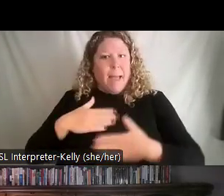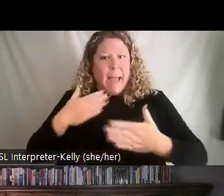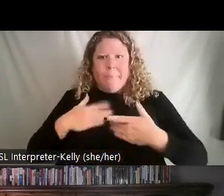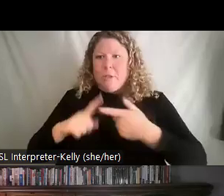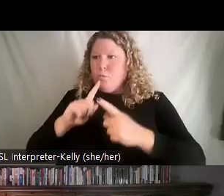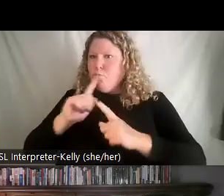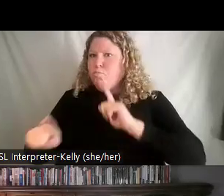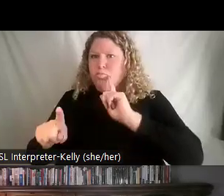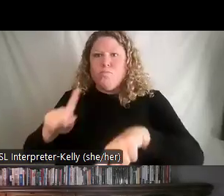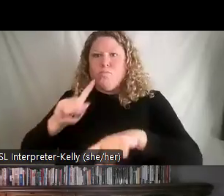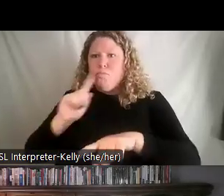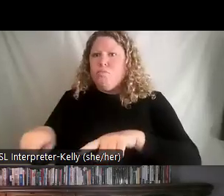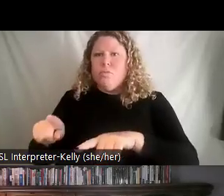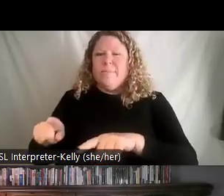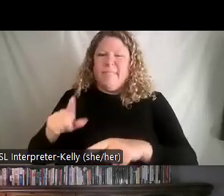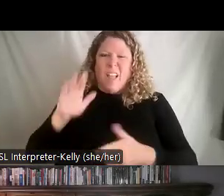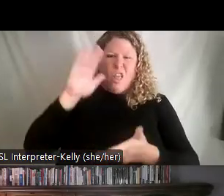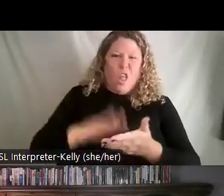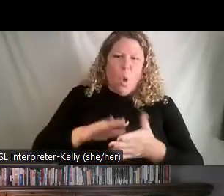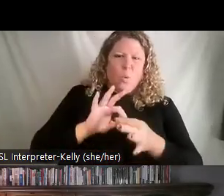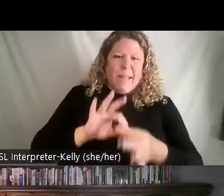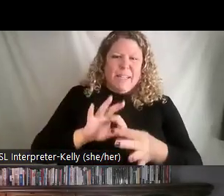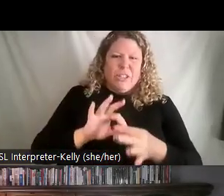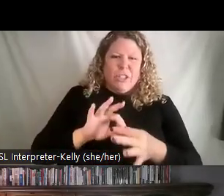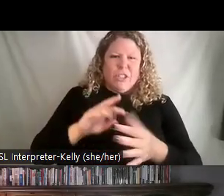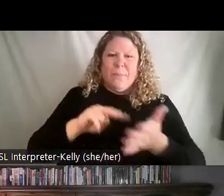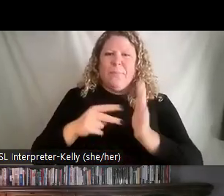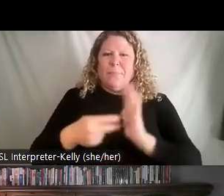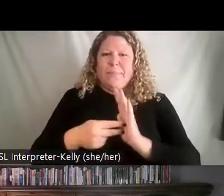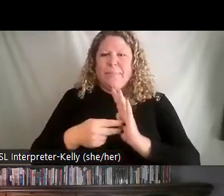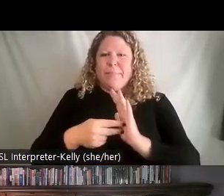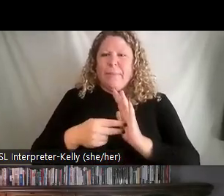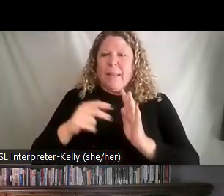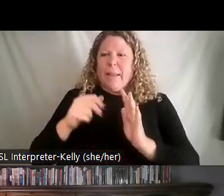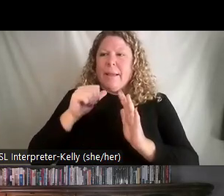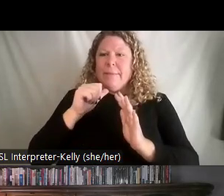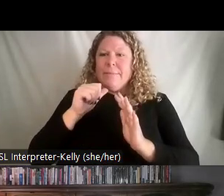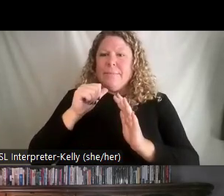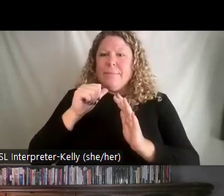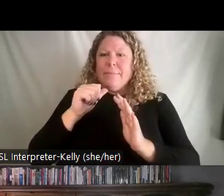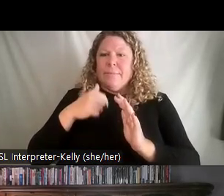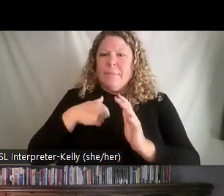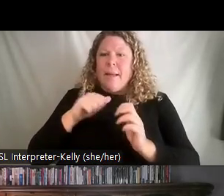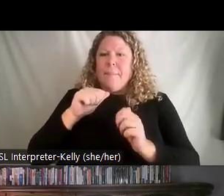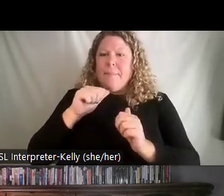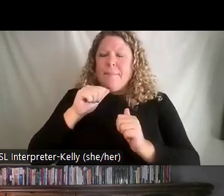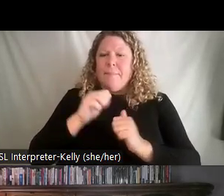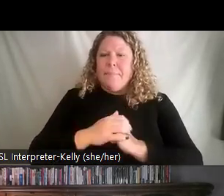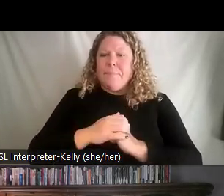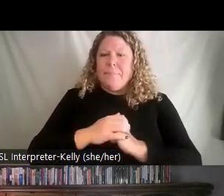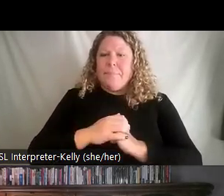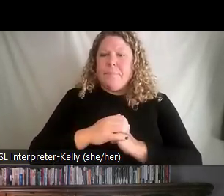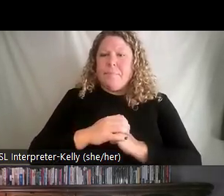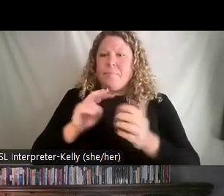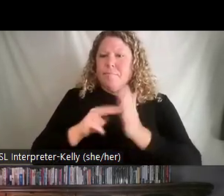And it's kind of low relationship in the sense that you're not spending a lot of energy into, you know,